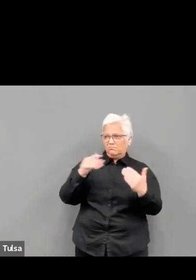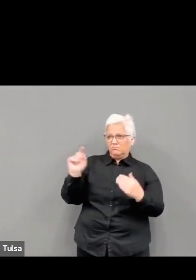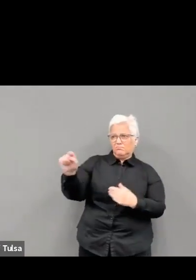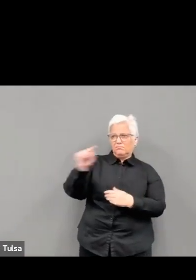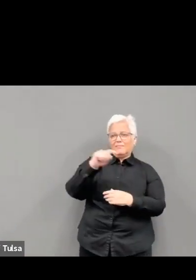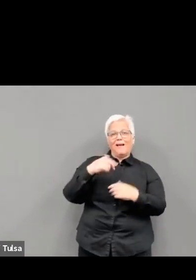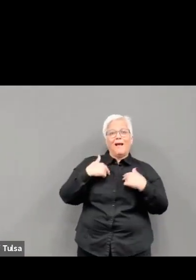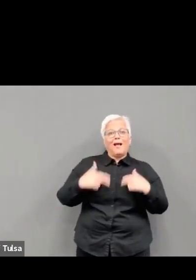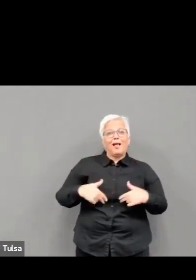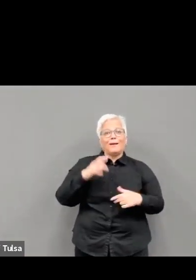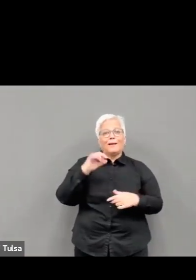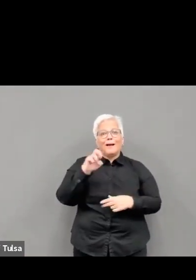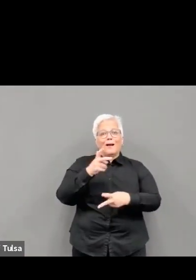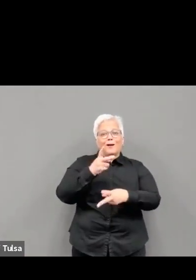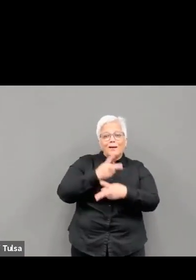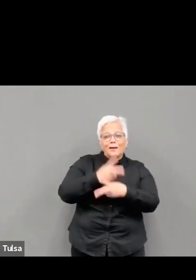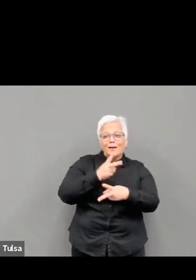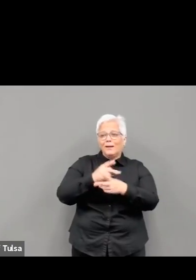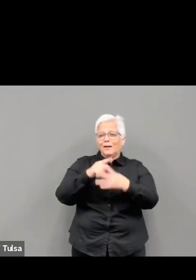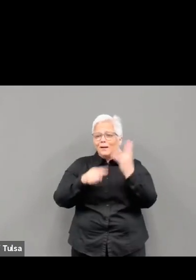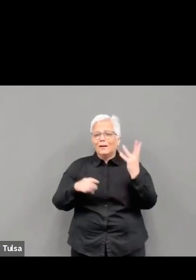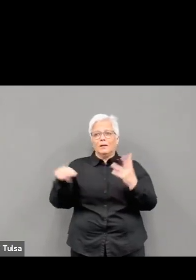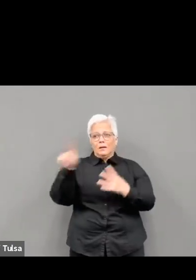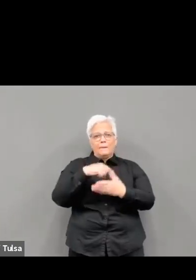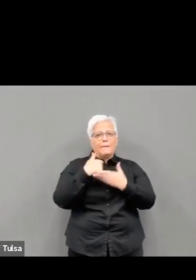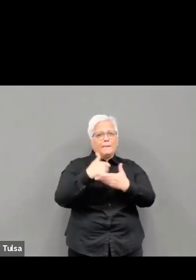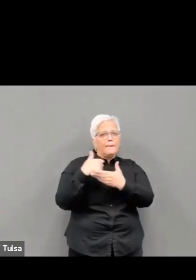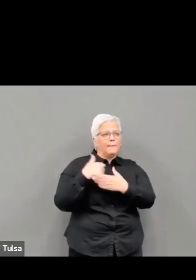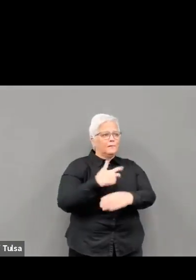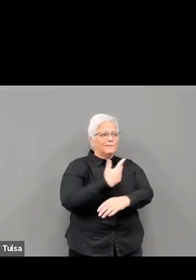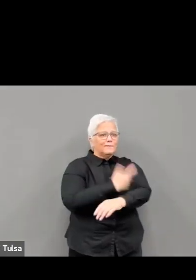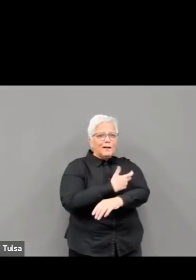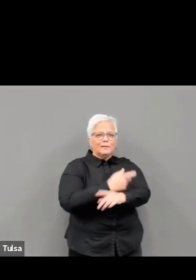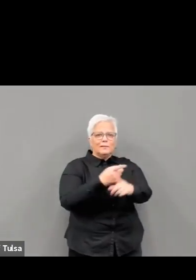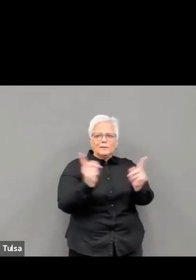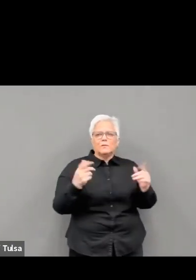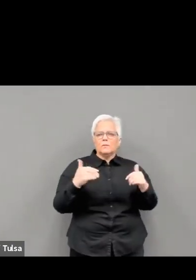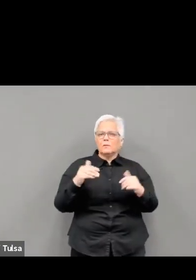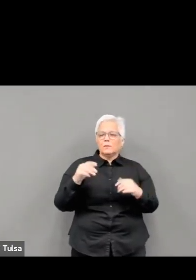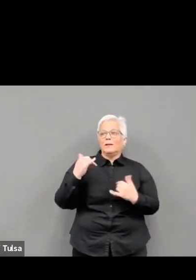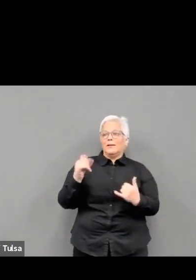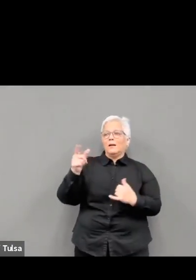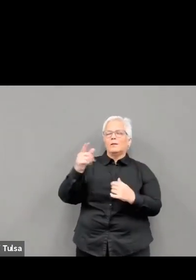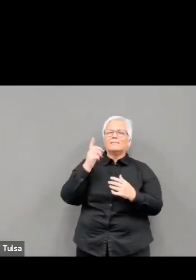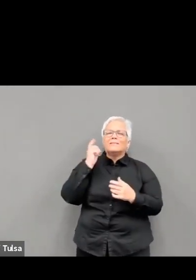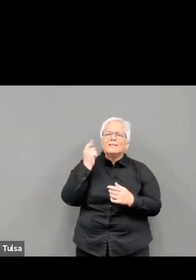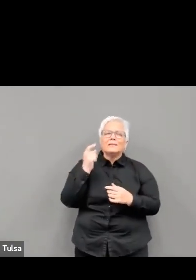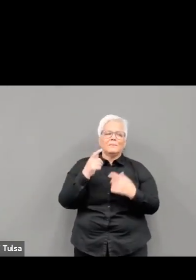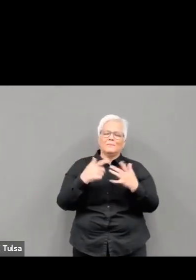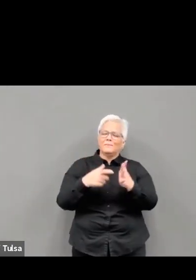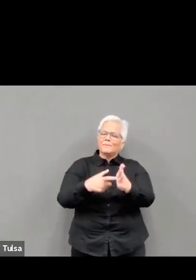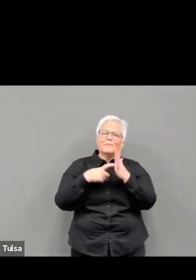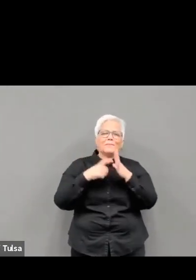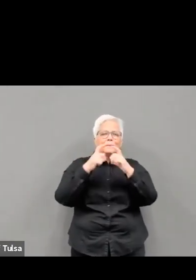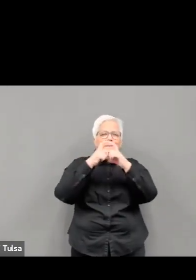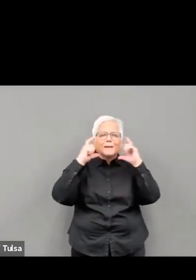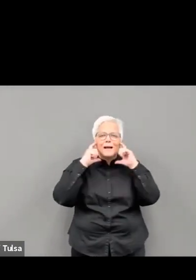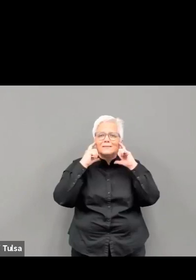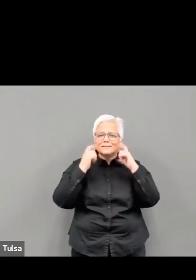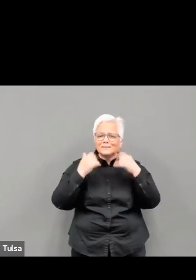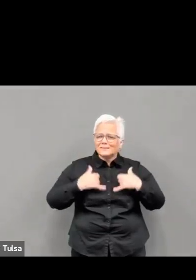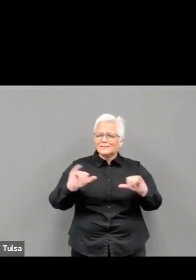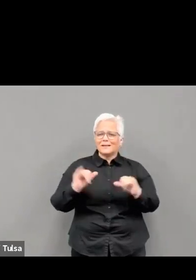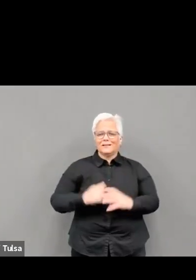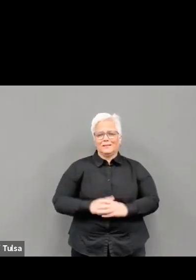Tulsa's mask order currently is set to expire at the end of April. The Tulsa City Council and